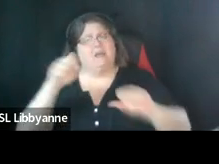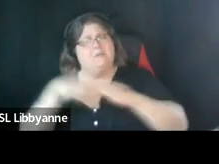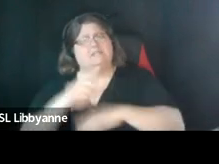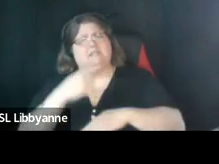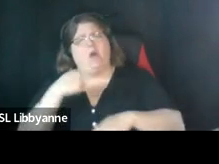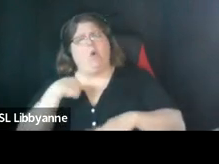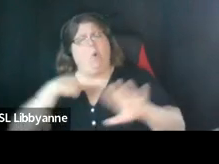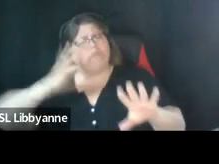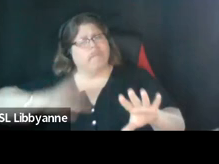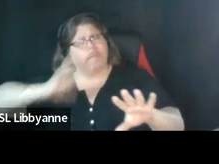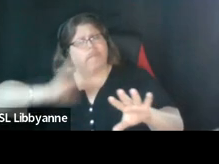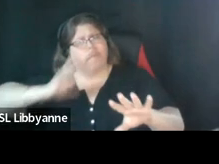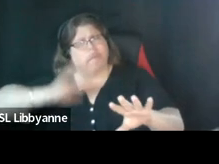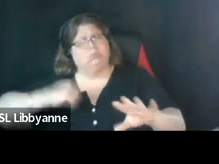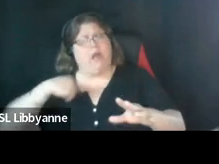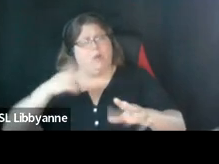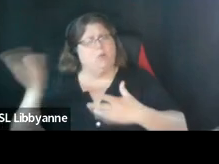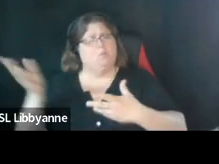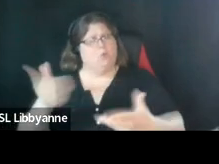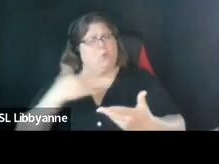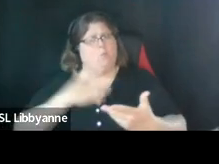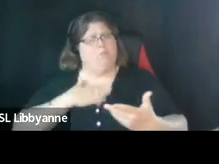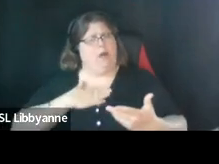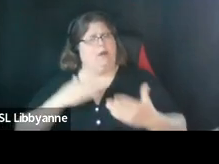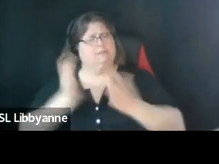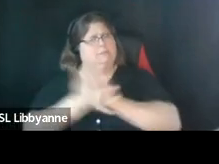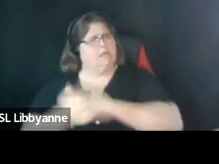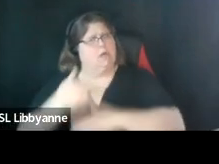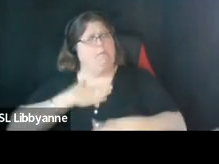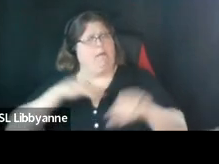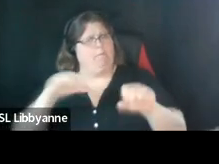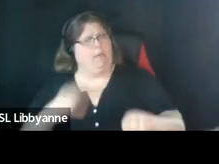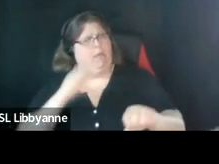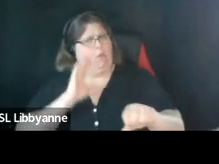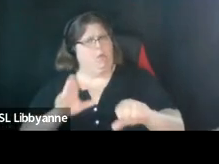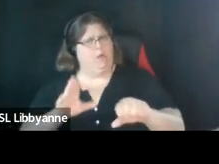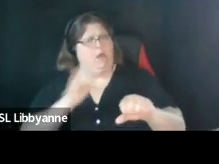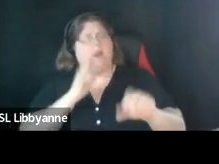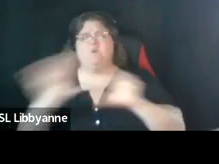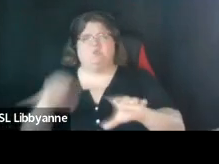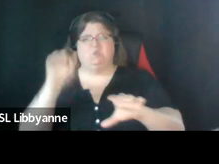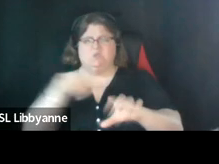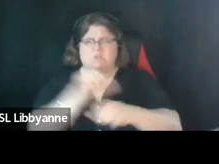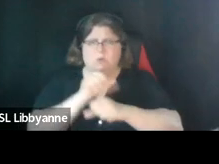my potential and i will come in and do this work right so so i i i hmm